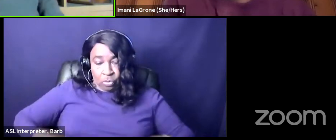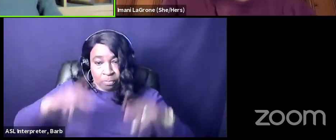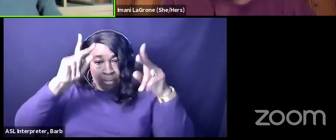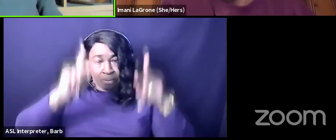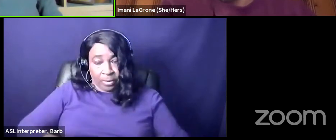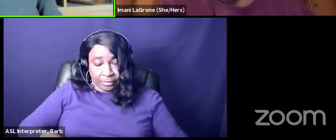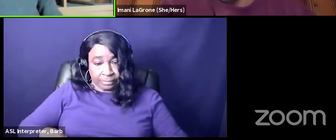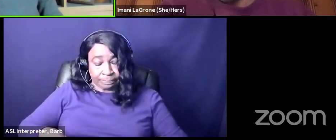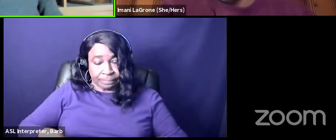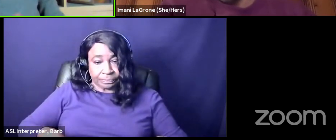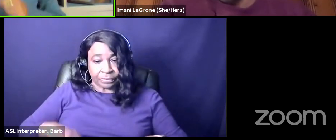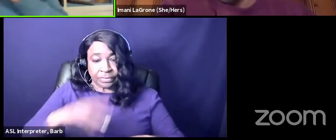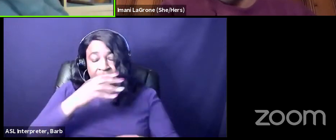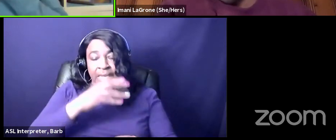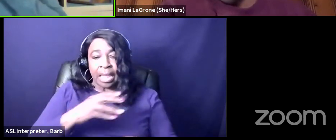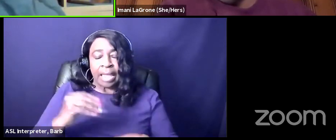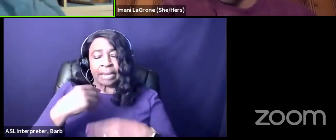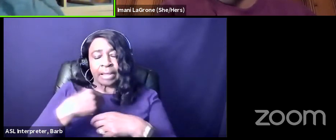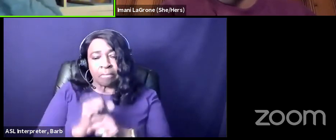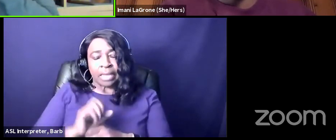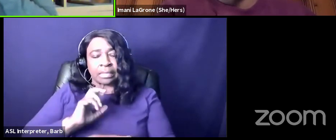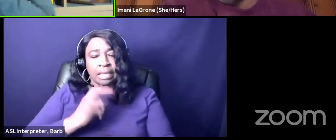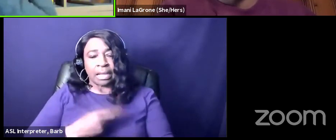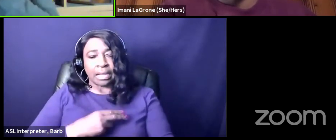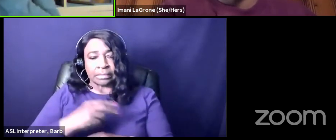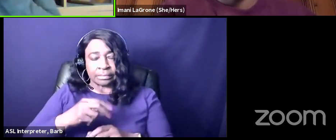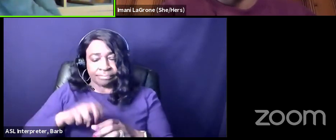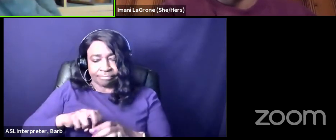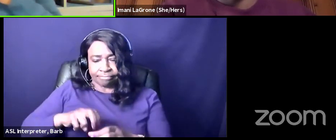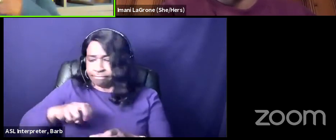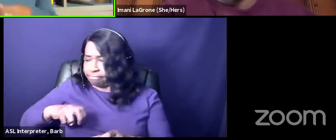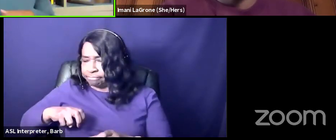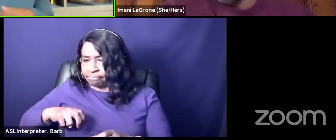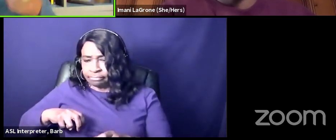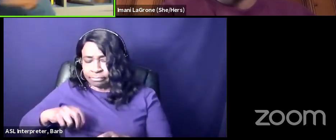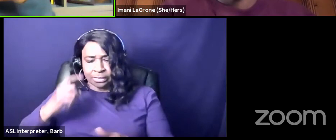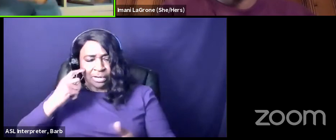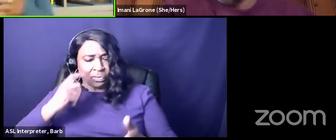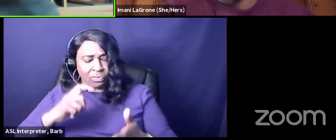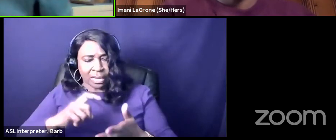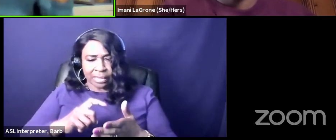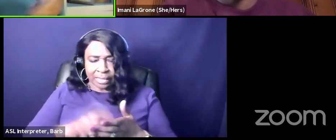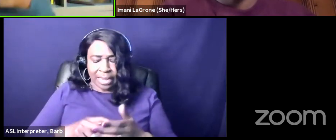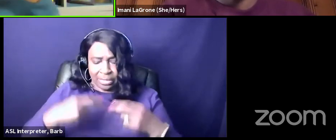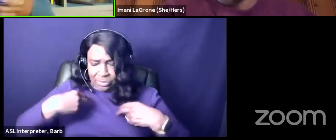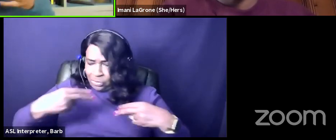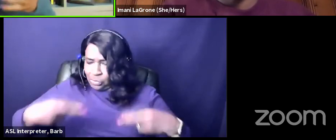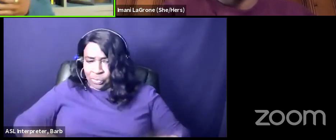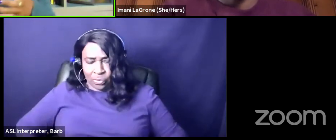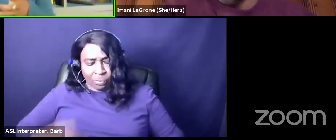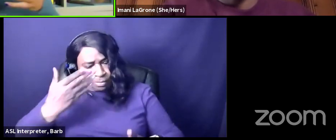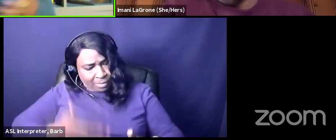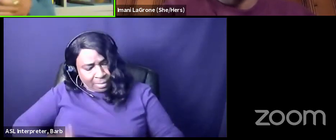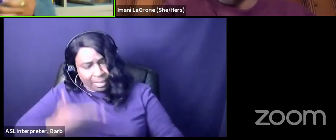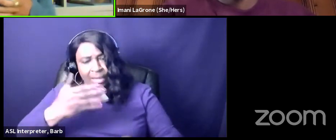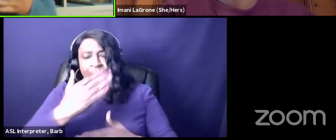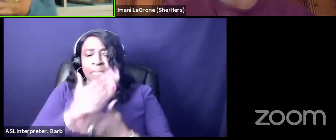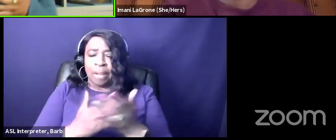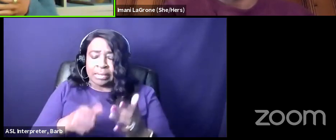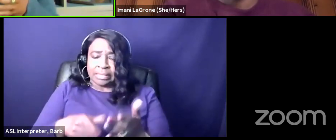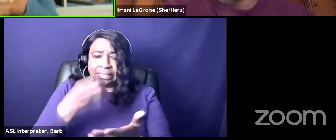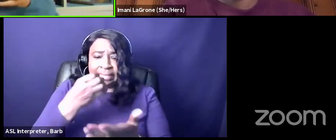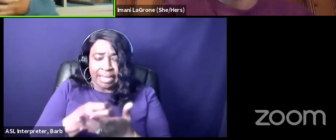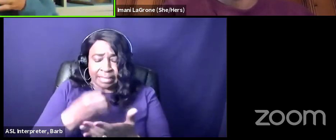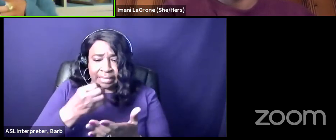uh and it makes us sort of step back just a little bit and recognize that the human beings that were part of this economic racialized